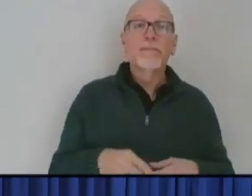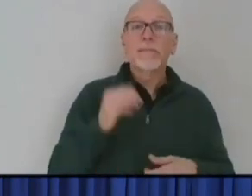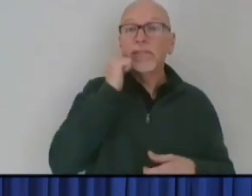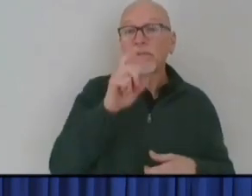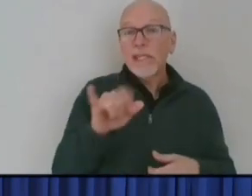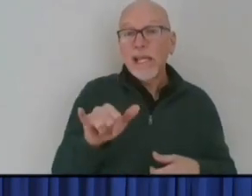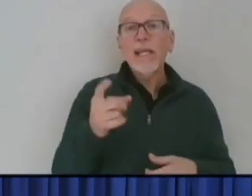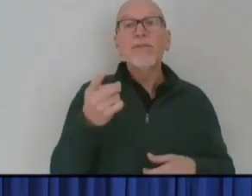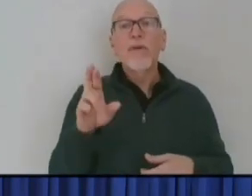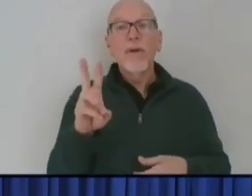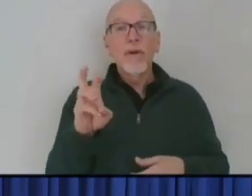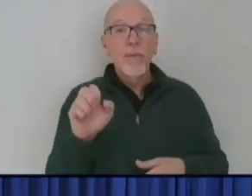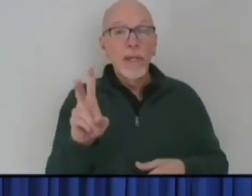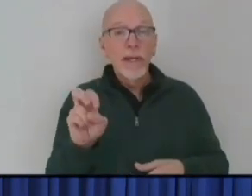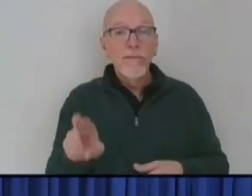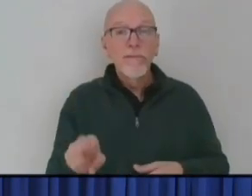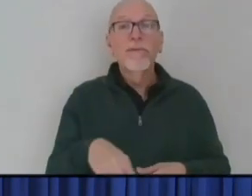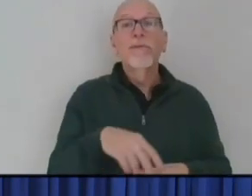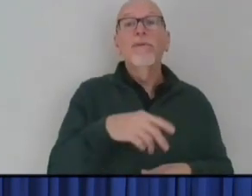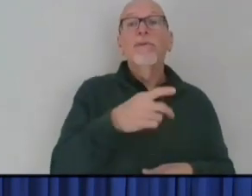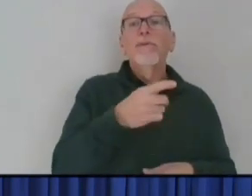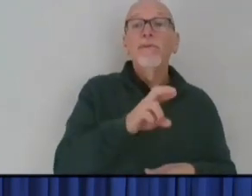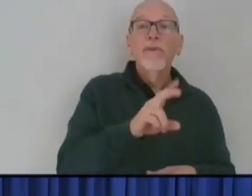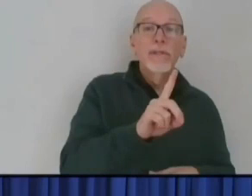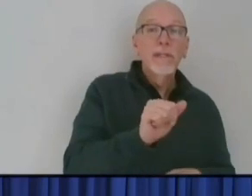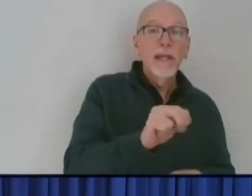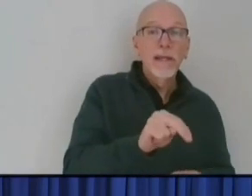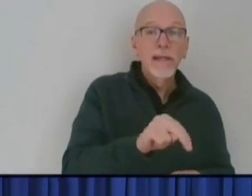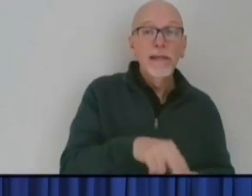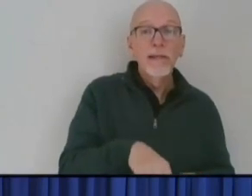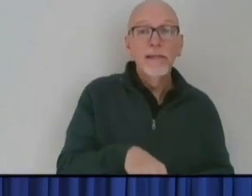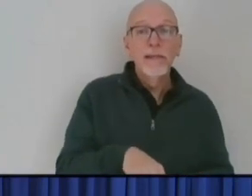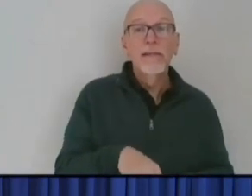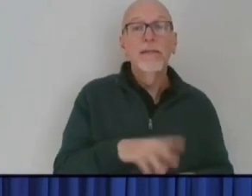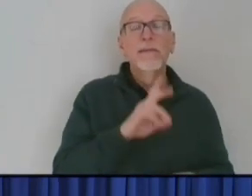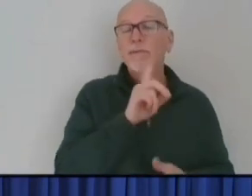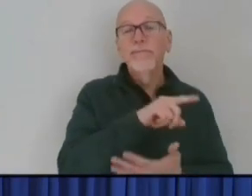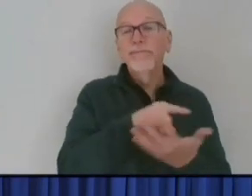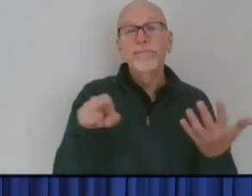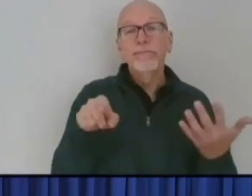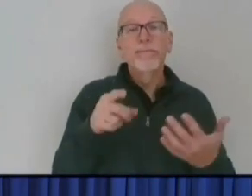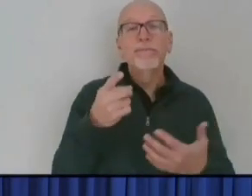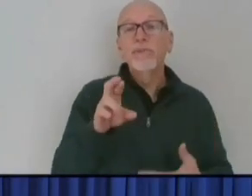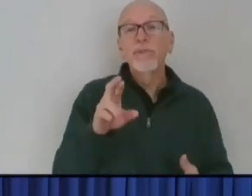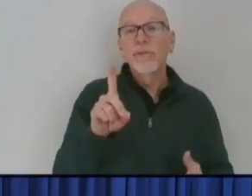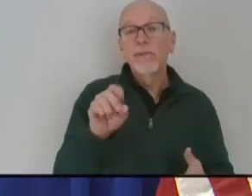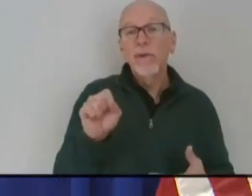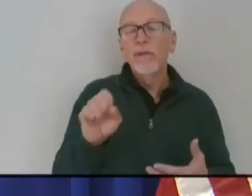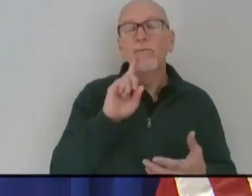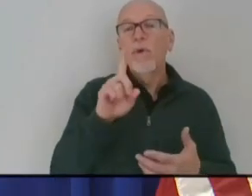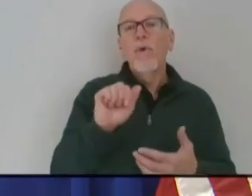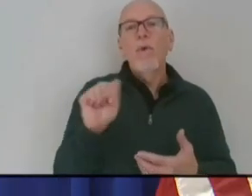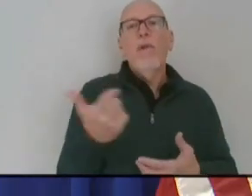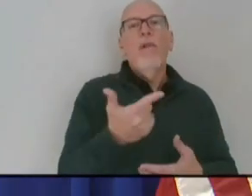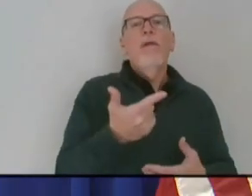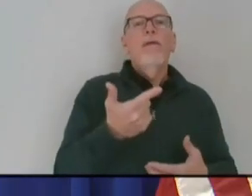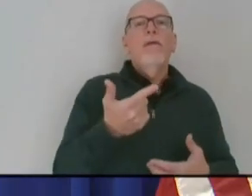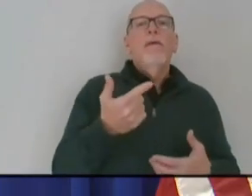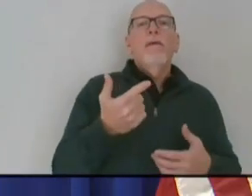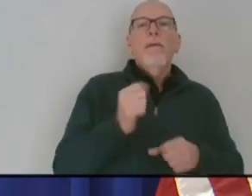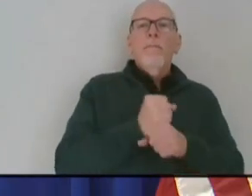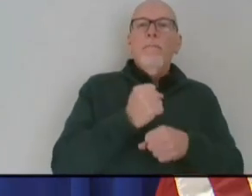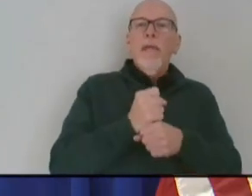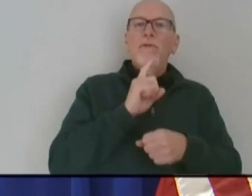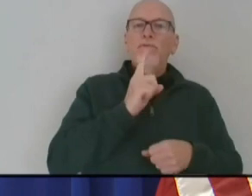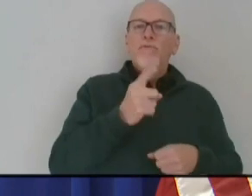Weaver, and Dr. Dan, and Dr. Dawson, et cetera, making sure